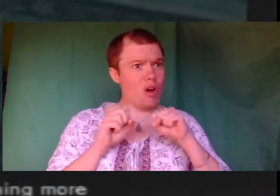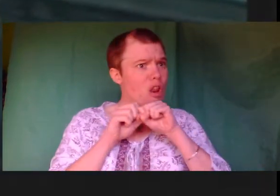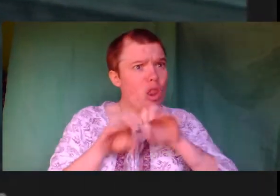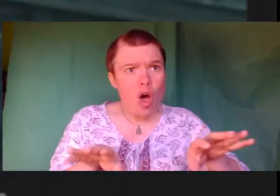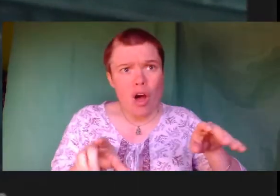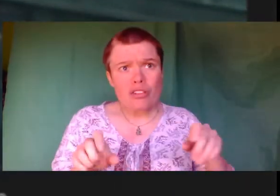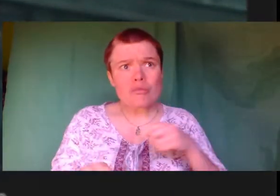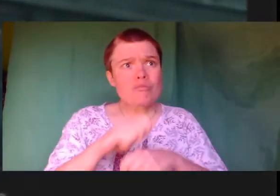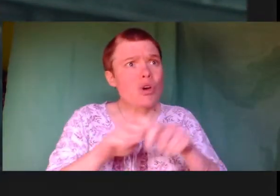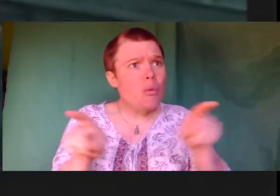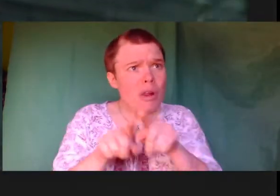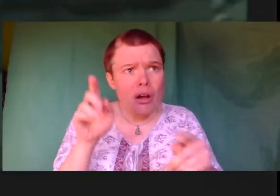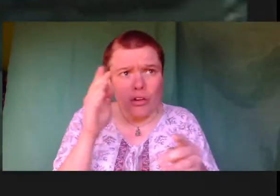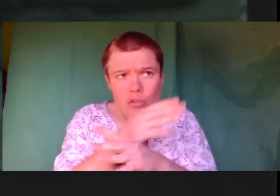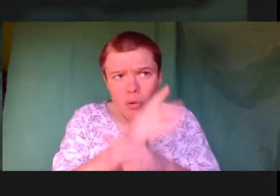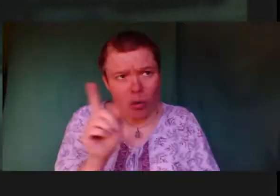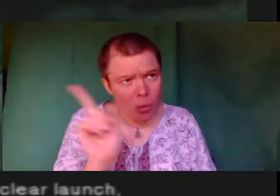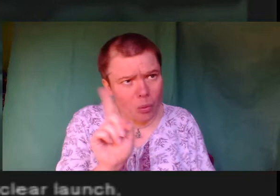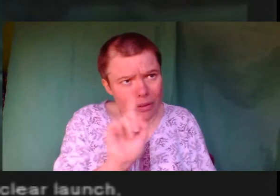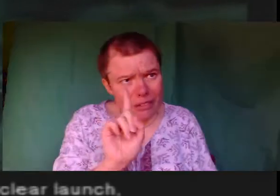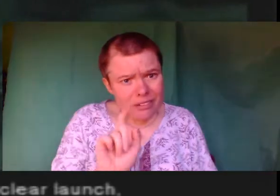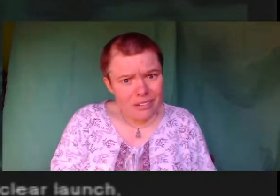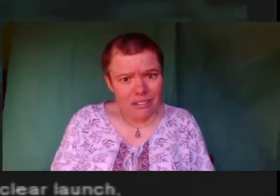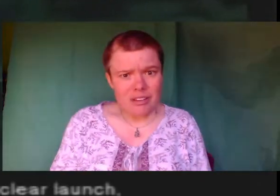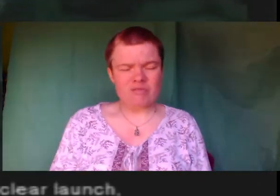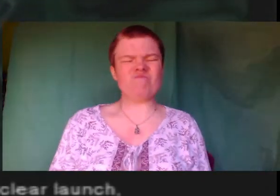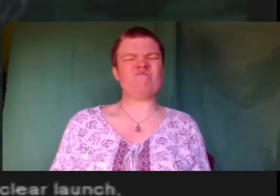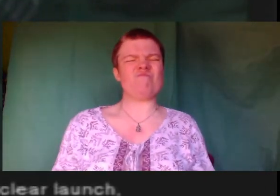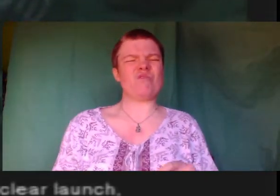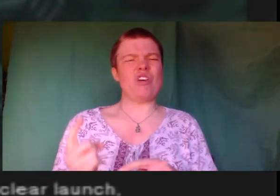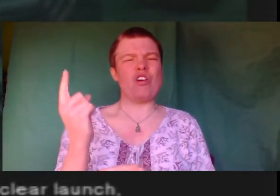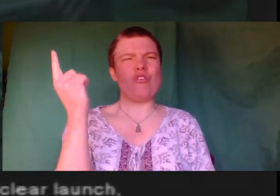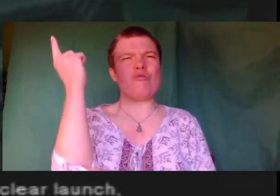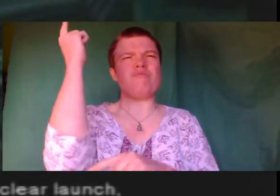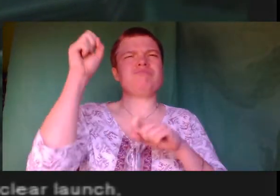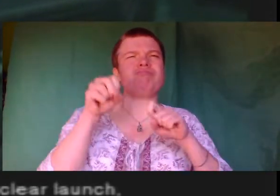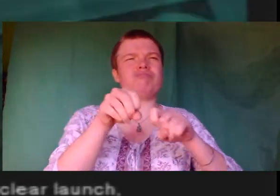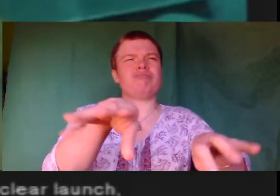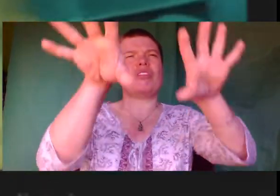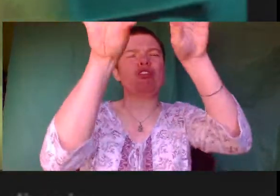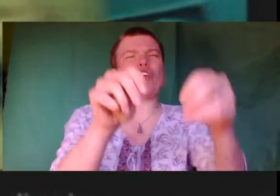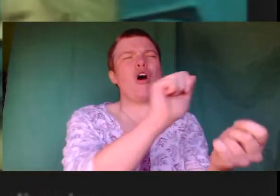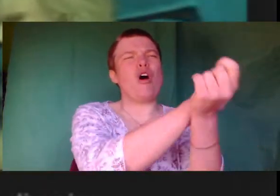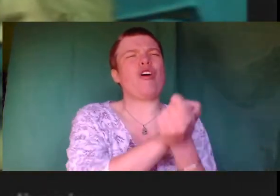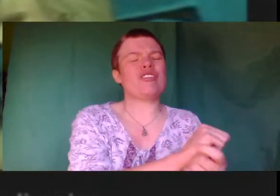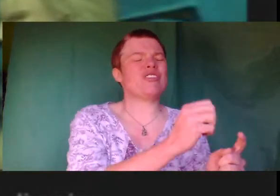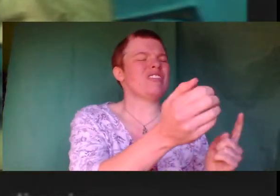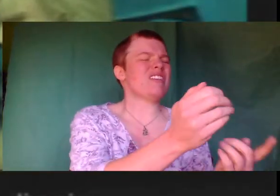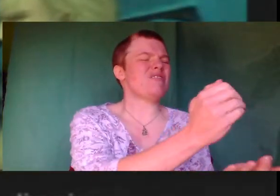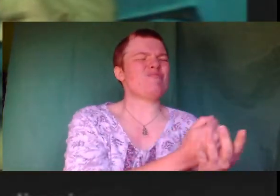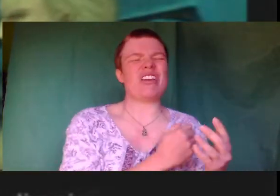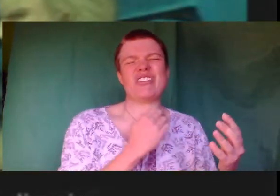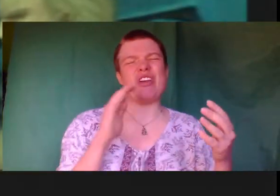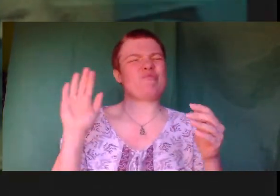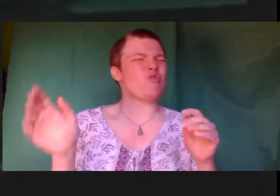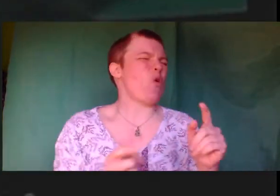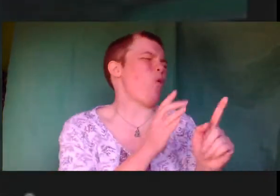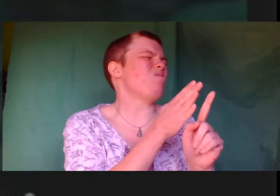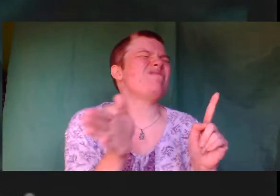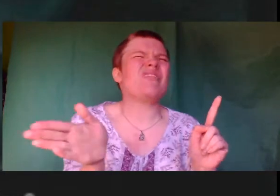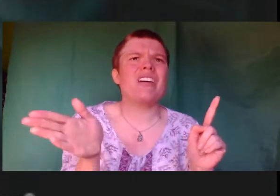snake. What? Stopping the nuclear launch, rescuing the hostages, it was all just a diversion.